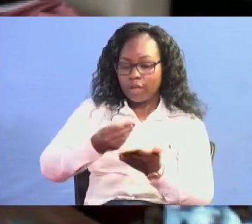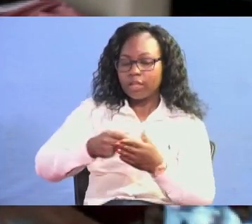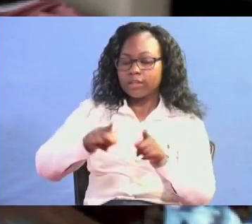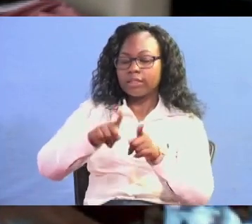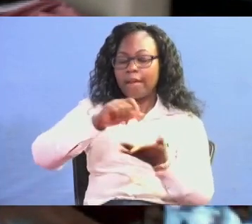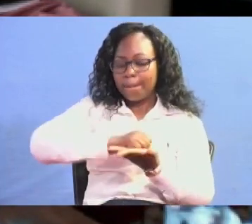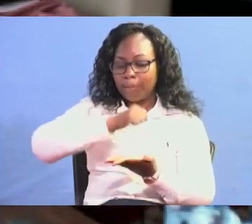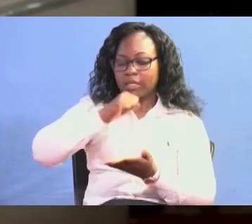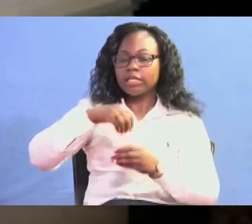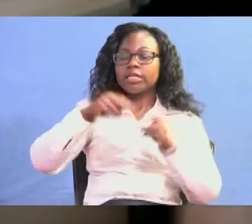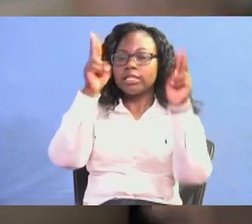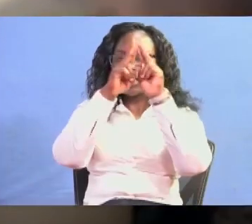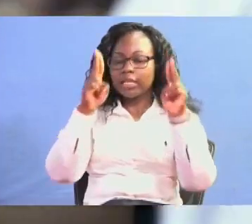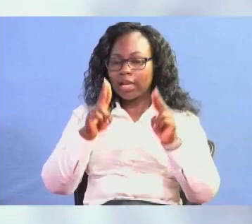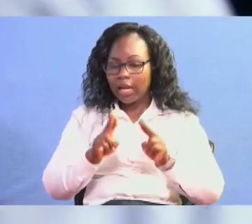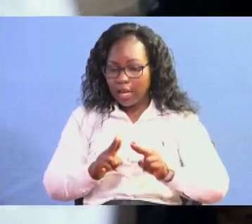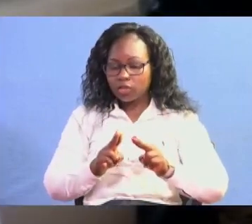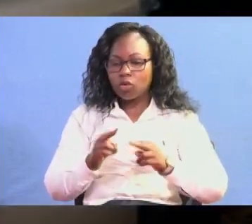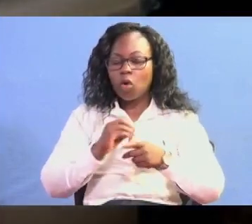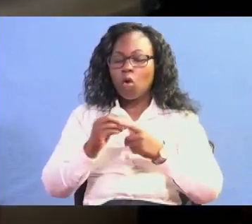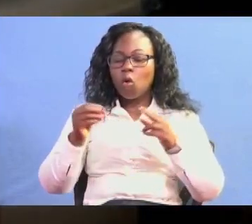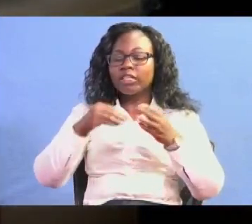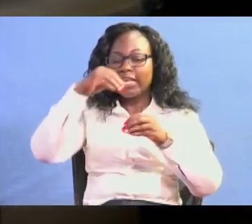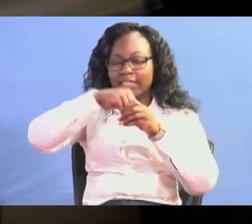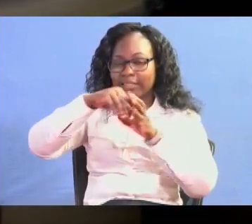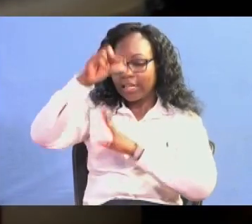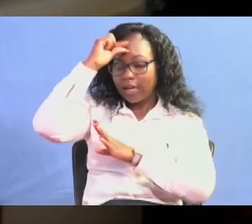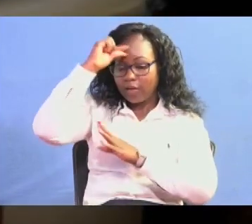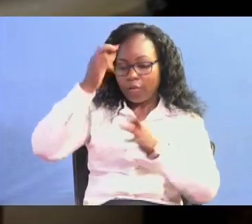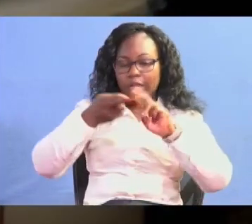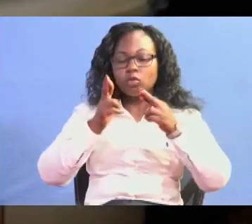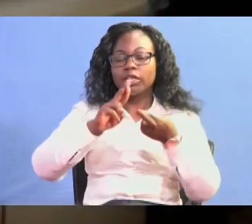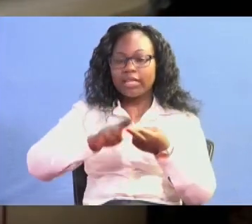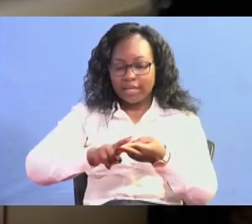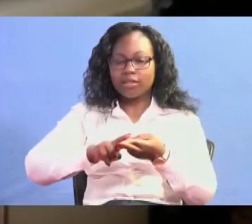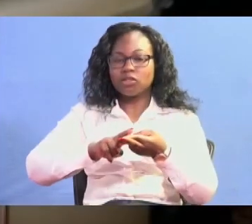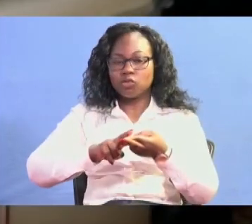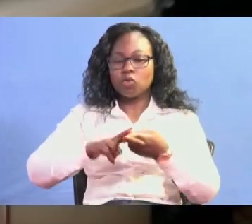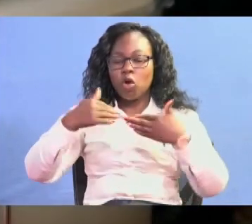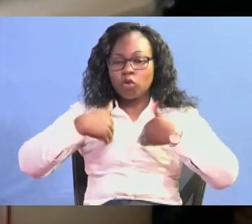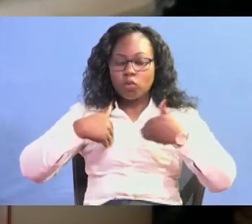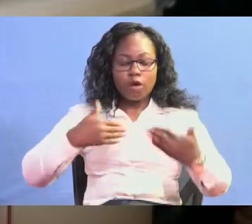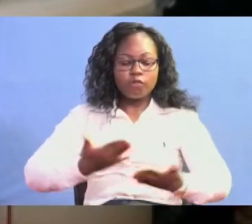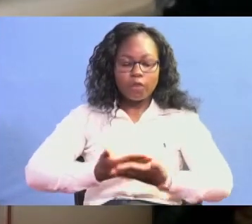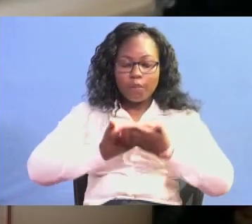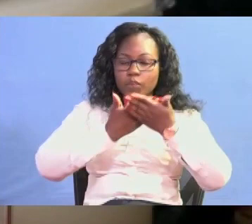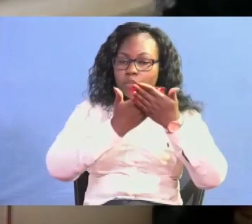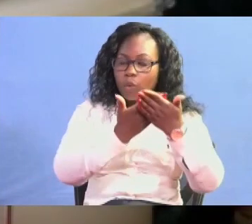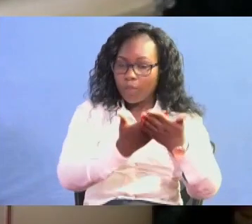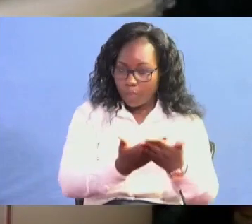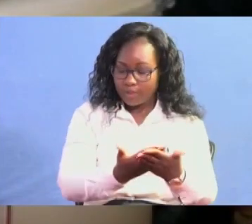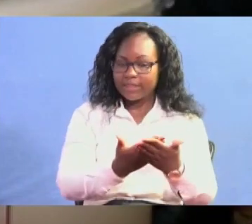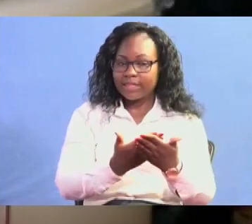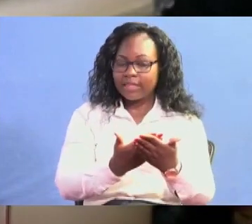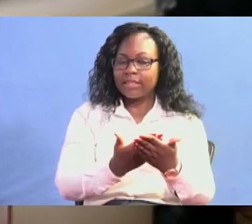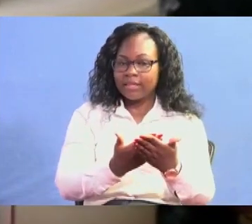constructed in the international or rather intergovernmental relations to actually build the proposed, you